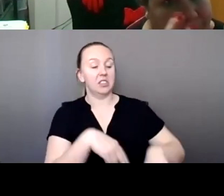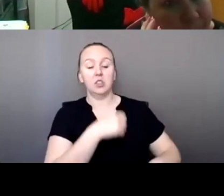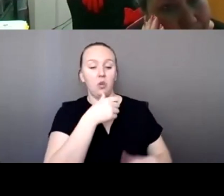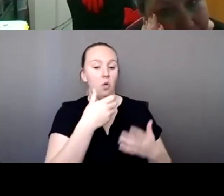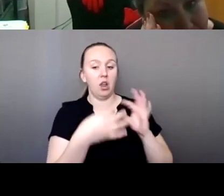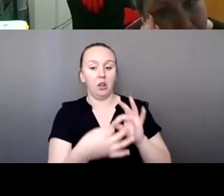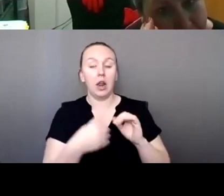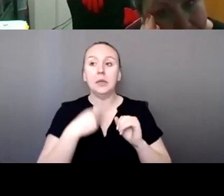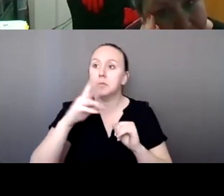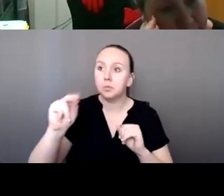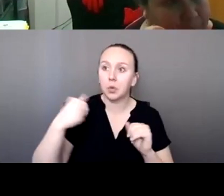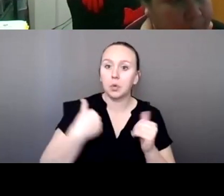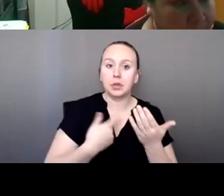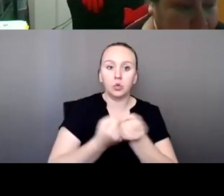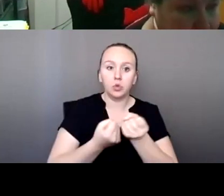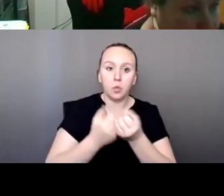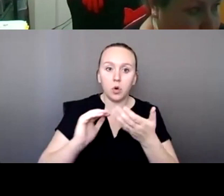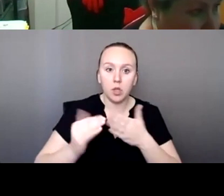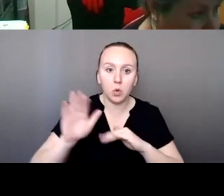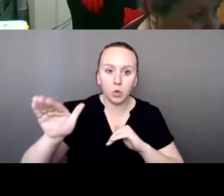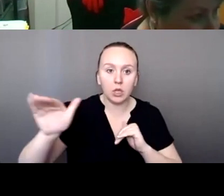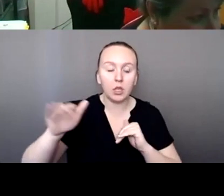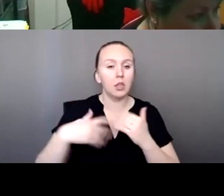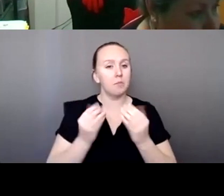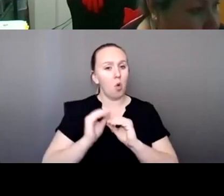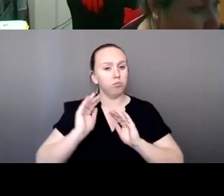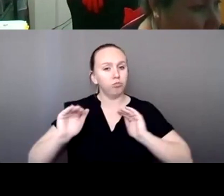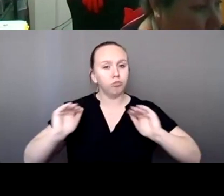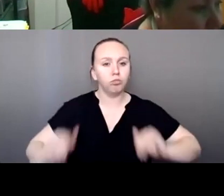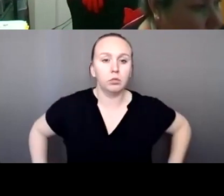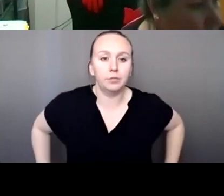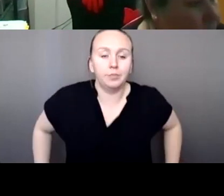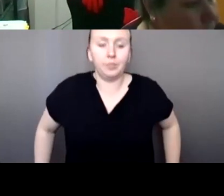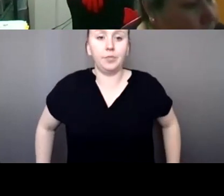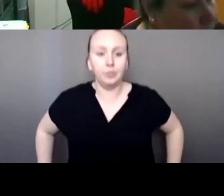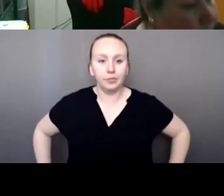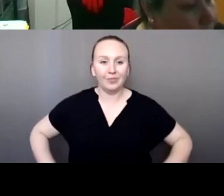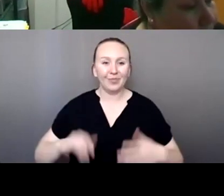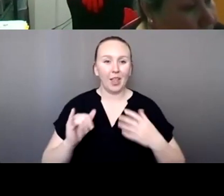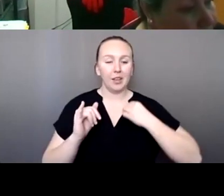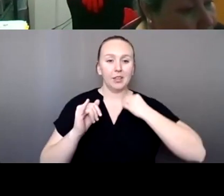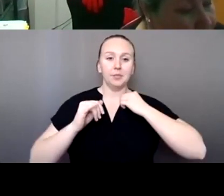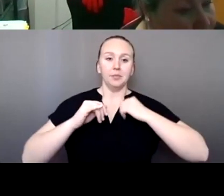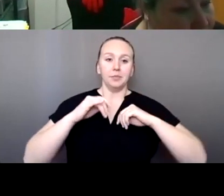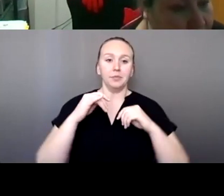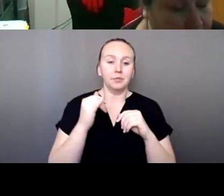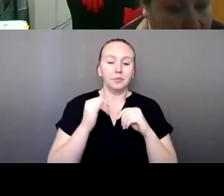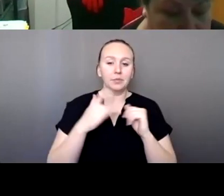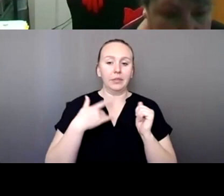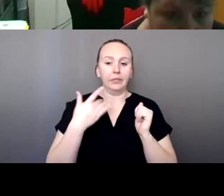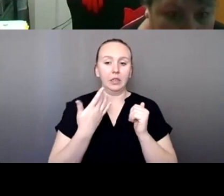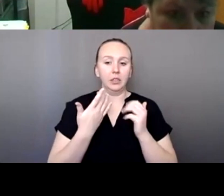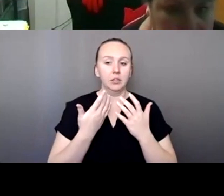actually we're to help our community. We're not here to, you know, yeah, it's, kind of misleading. we're trying, we're really trying this year